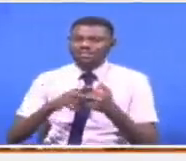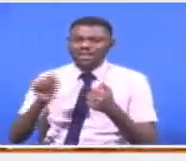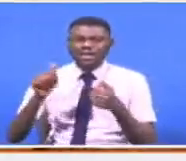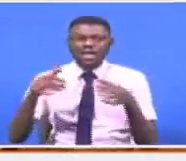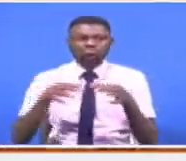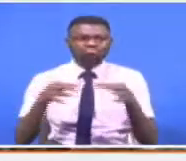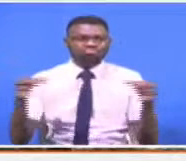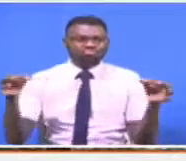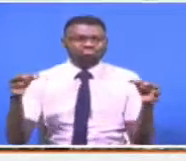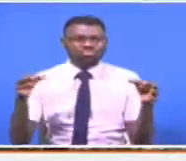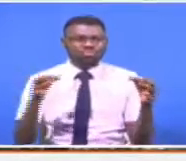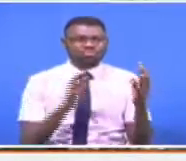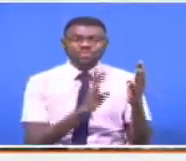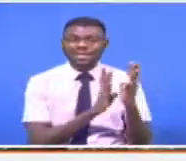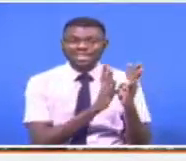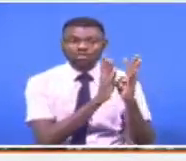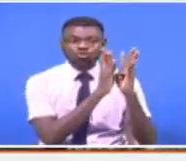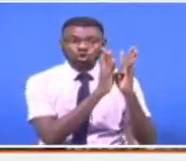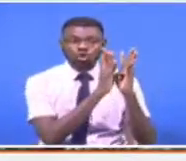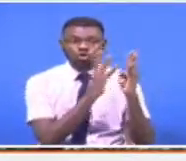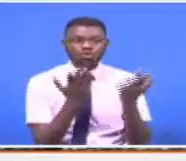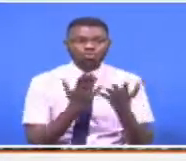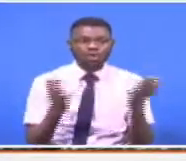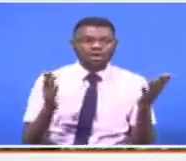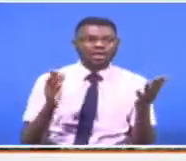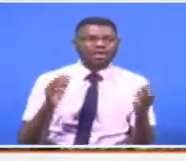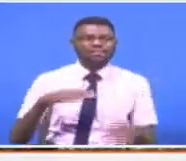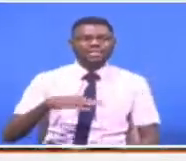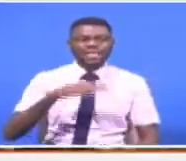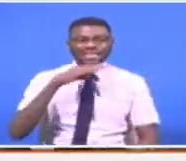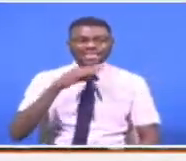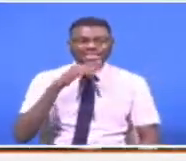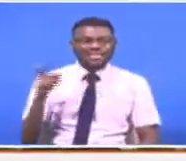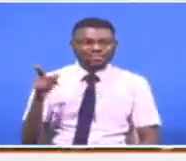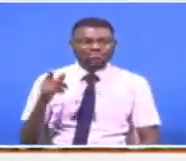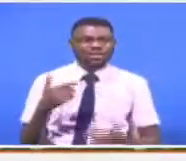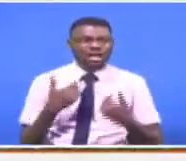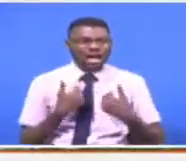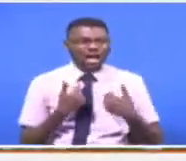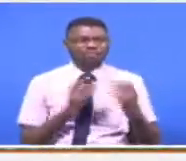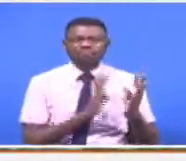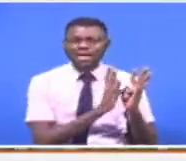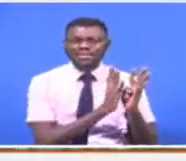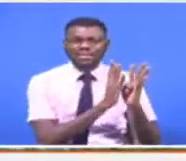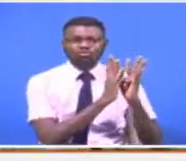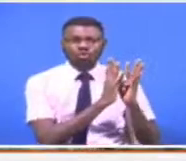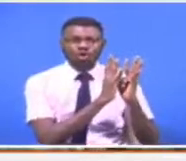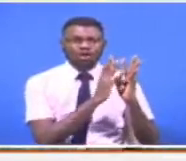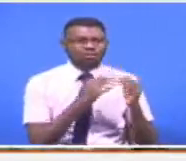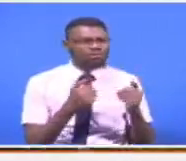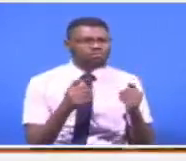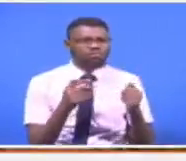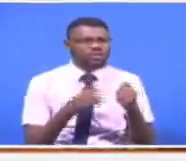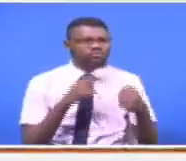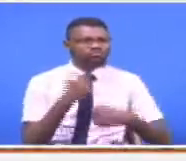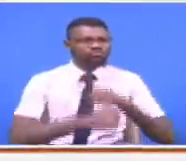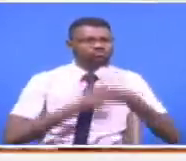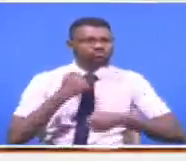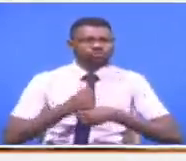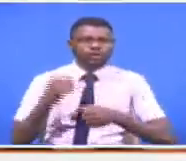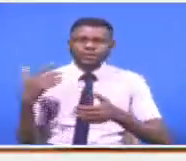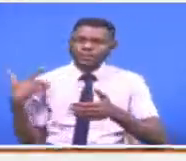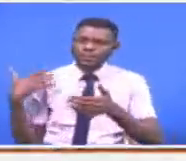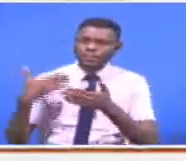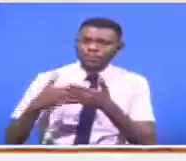sisal farm located below the sagala hills patrick has been growing sisal on this farm for seven years and has managed to harvest